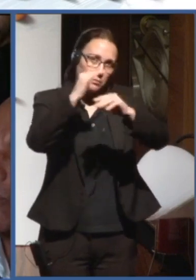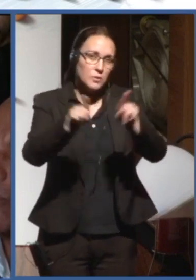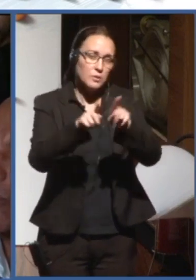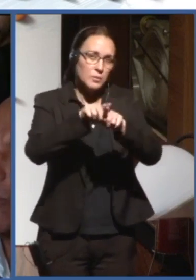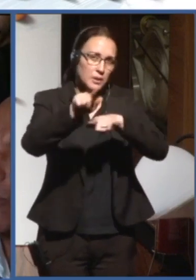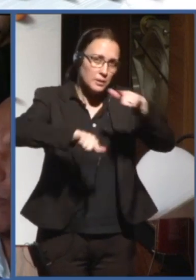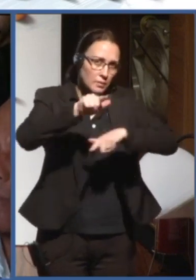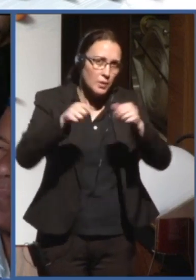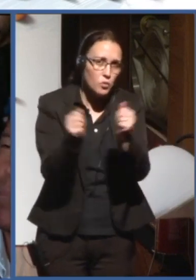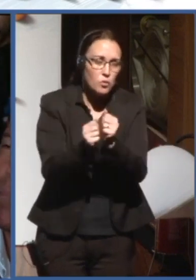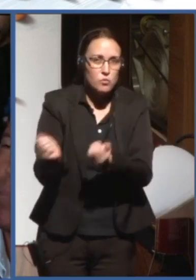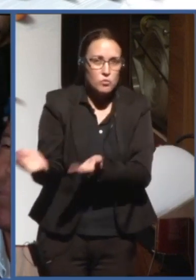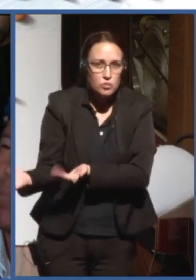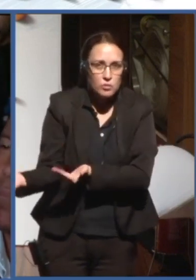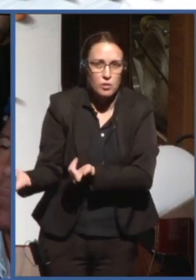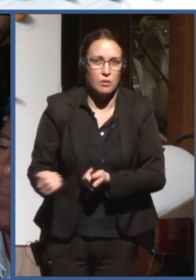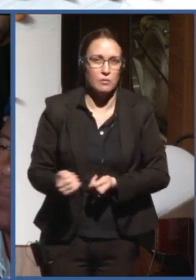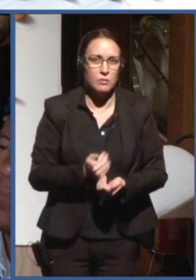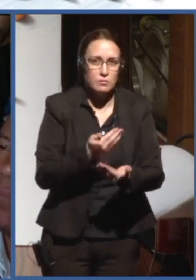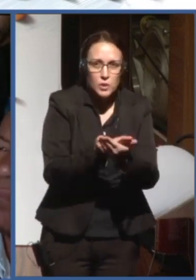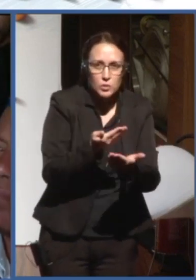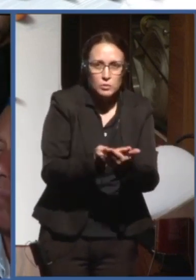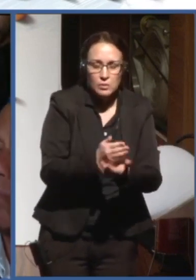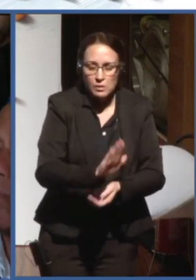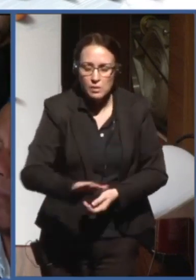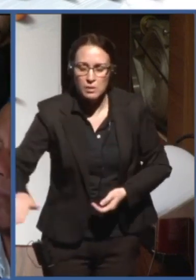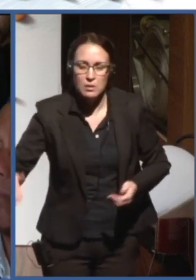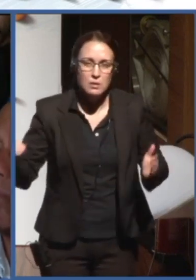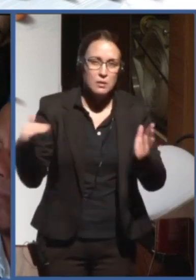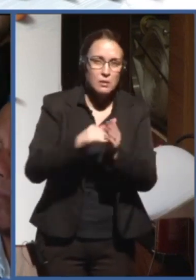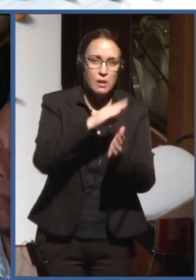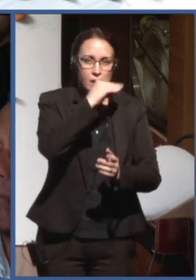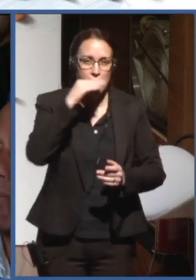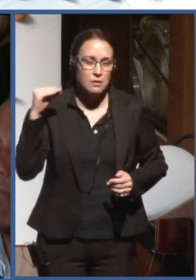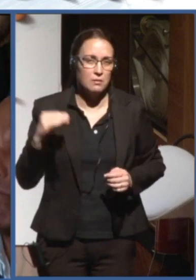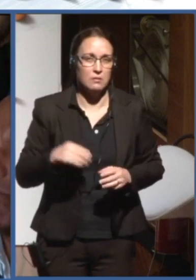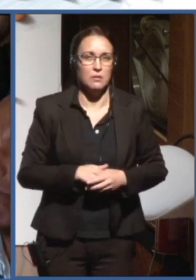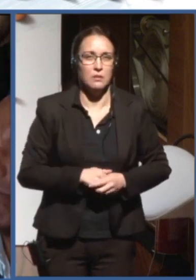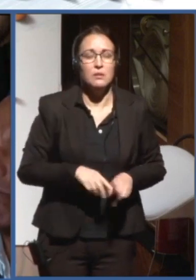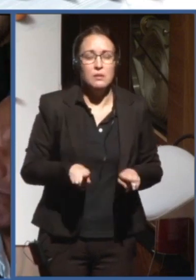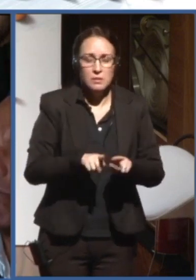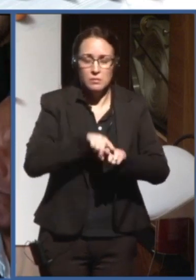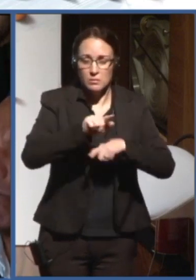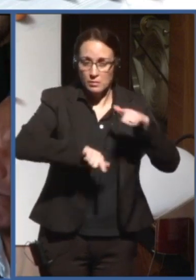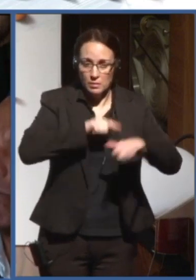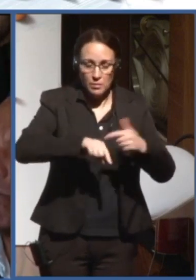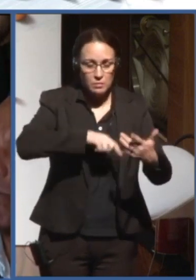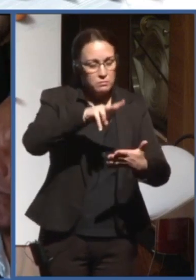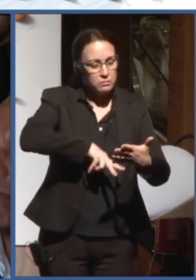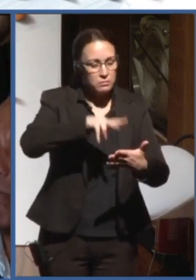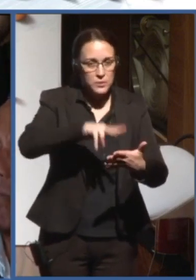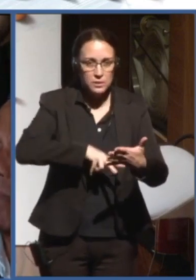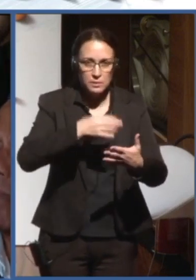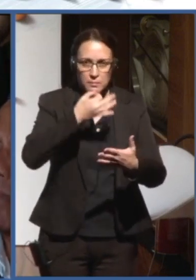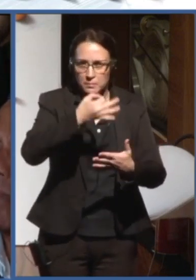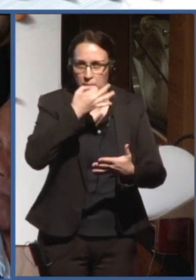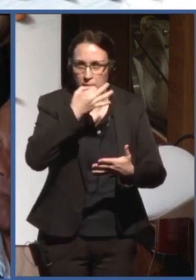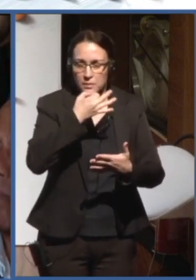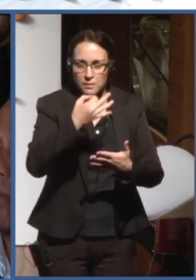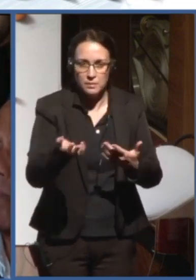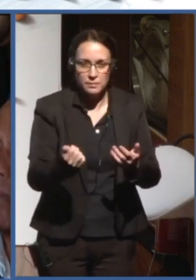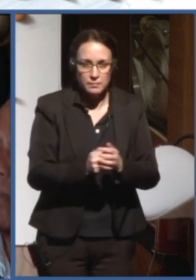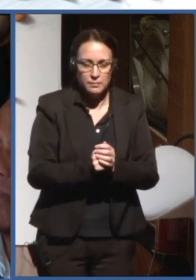with young people, students, children, children, to work on the of media, the production.